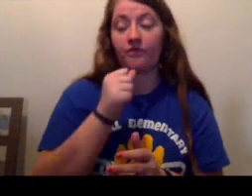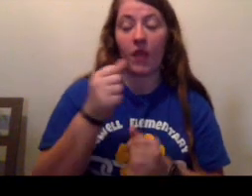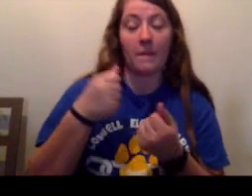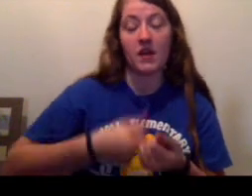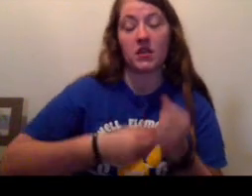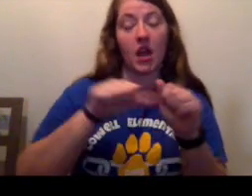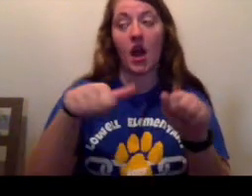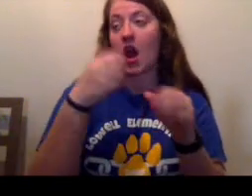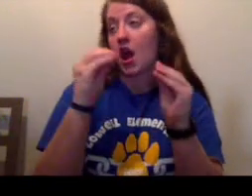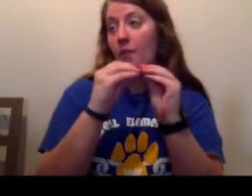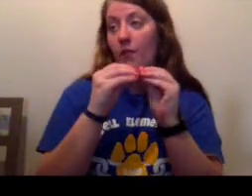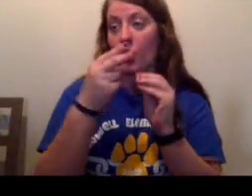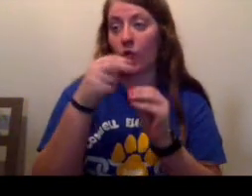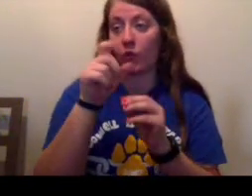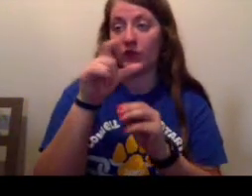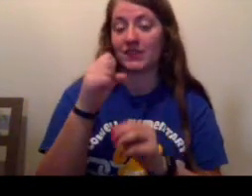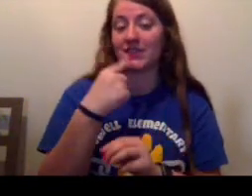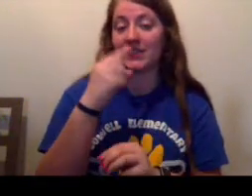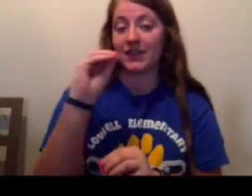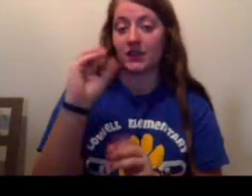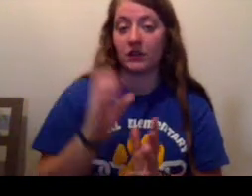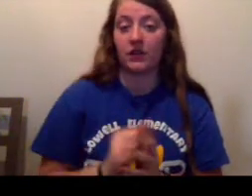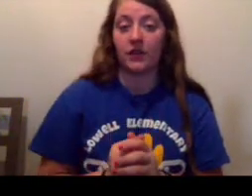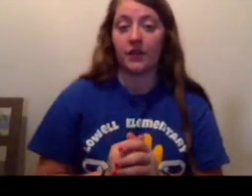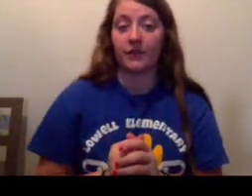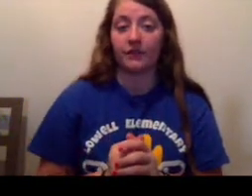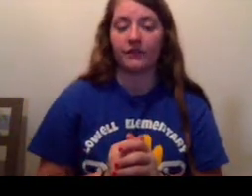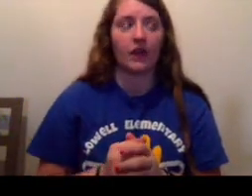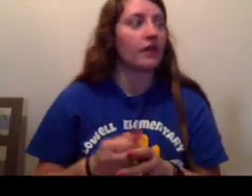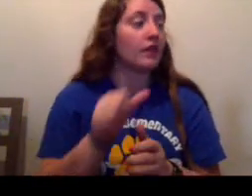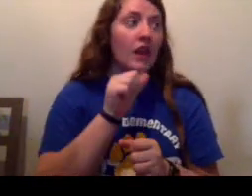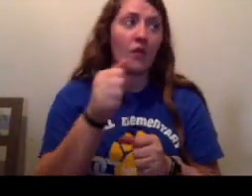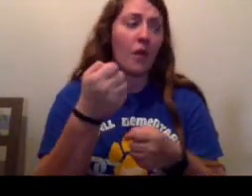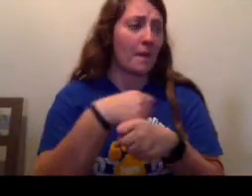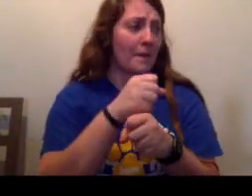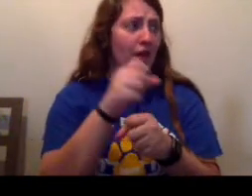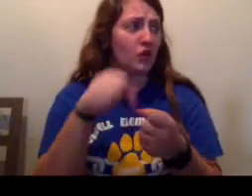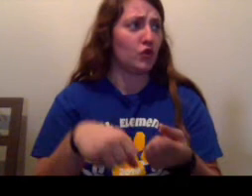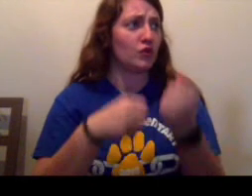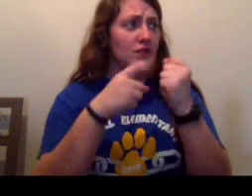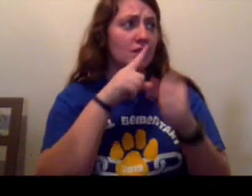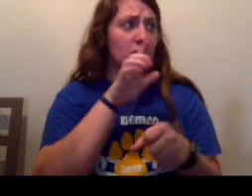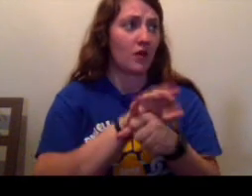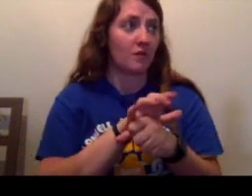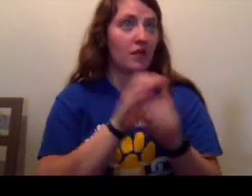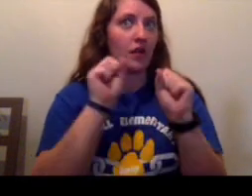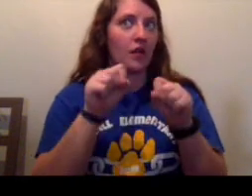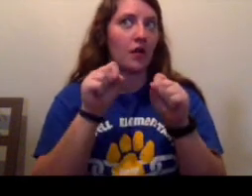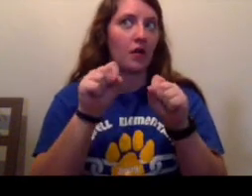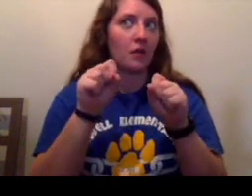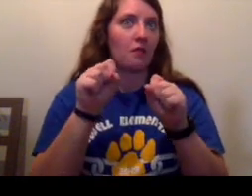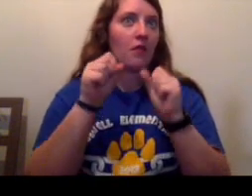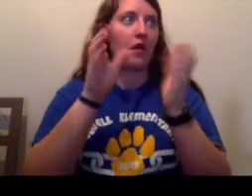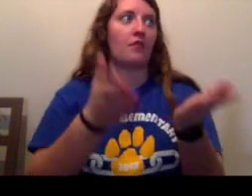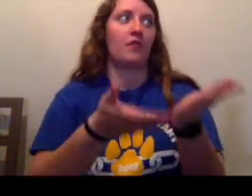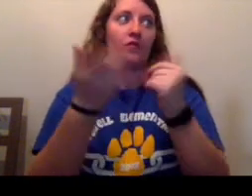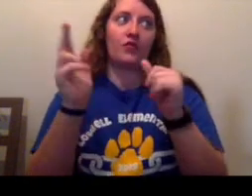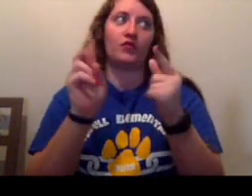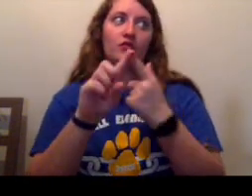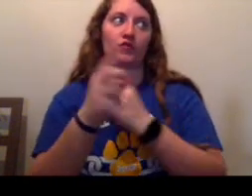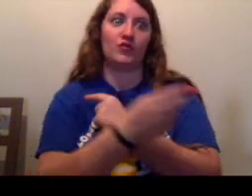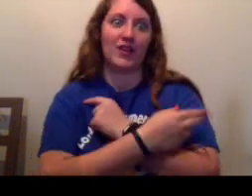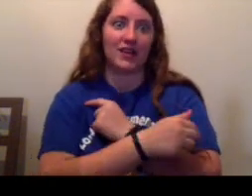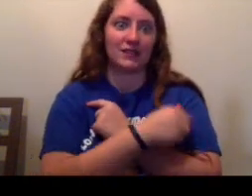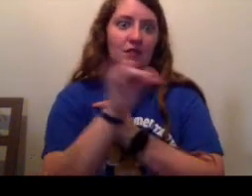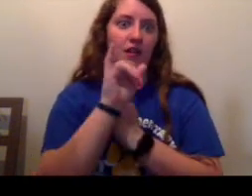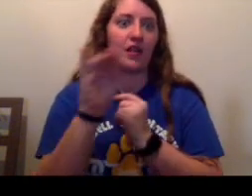any more holes, said Zero. They won't make you dig, Stanley promised. They'll probably send you to a hospital like Barf Bag.